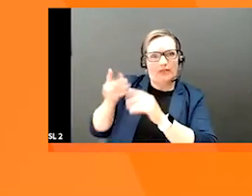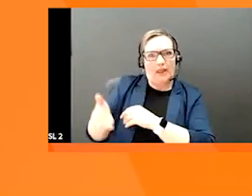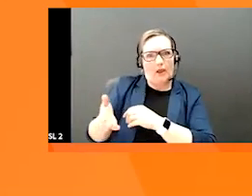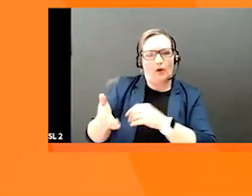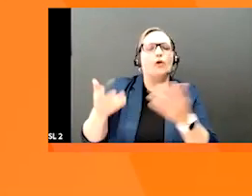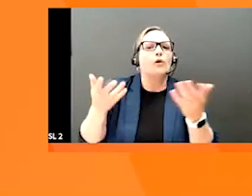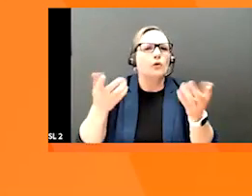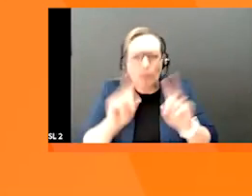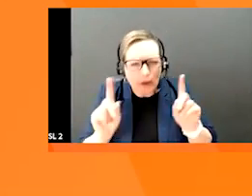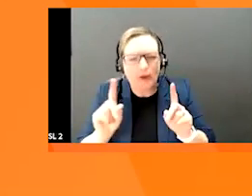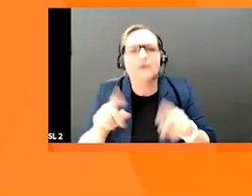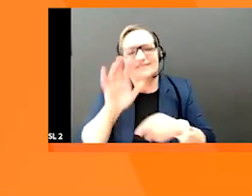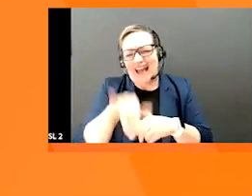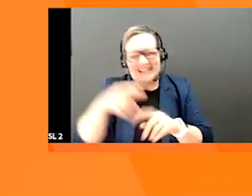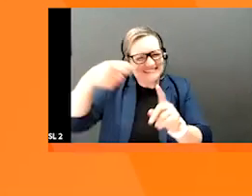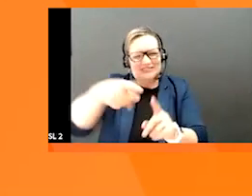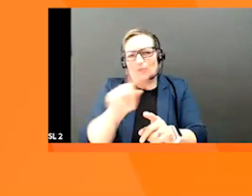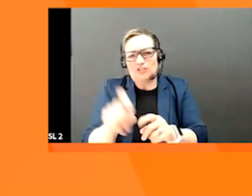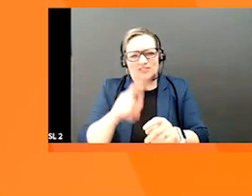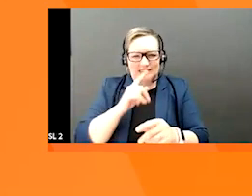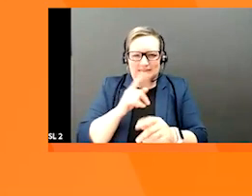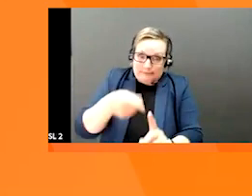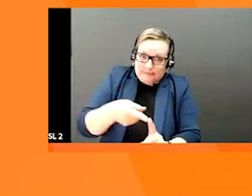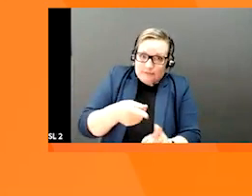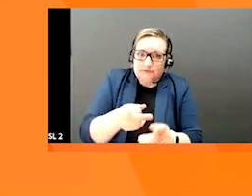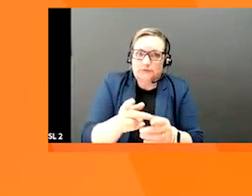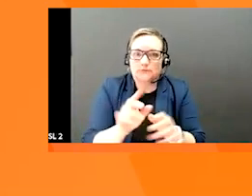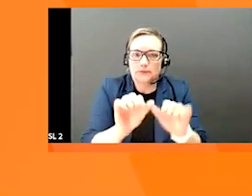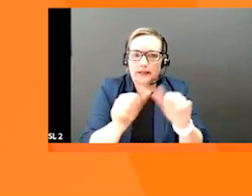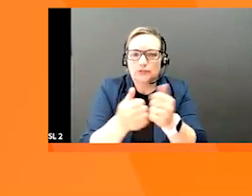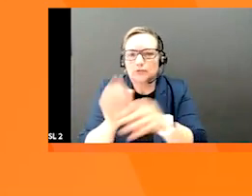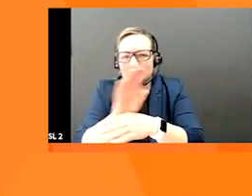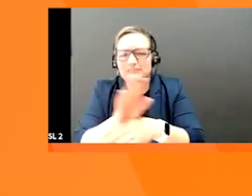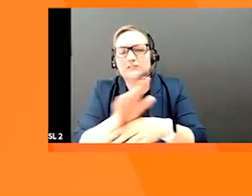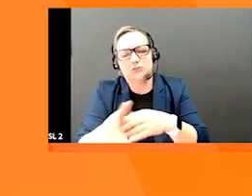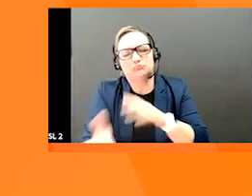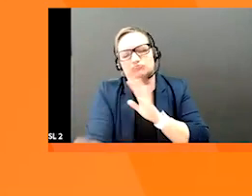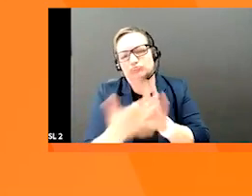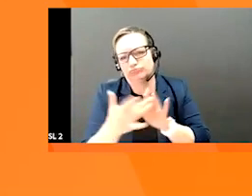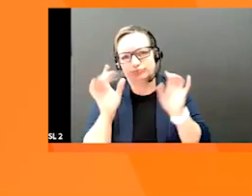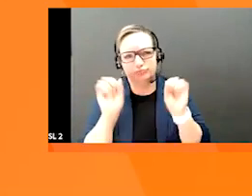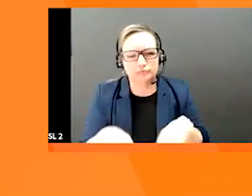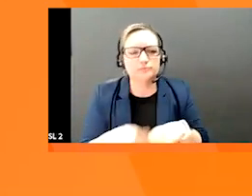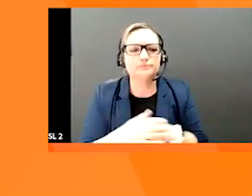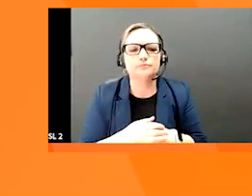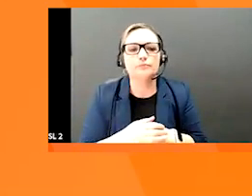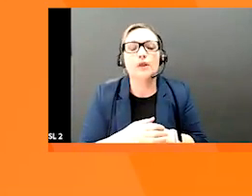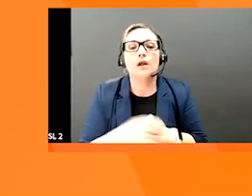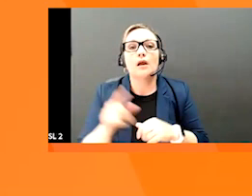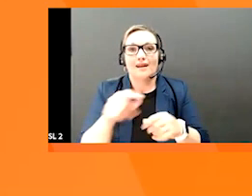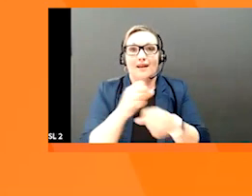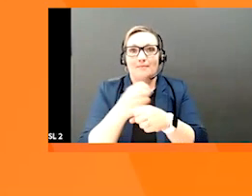if you need a little more help learning or identifying what the difference is because the barcodes are generated